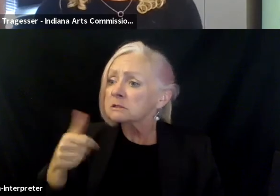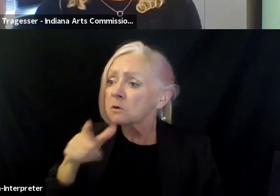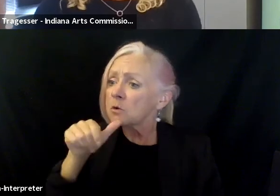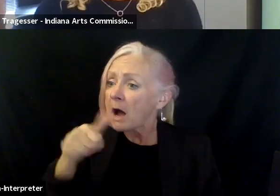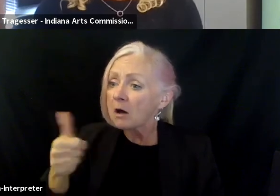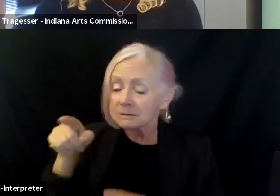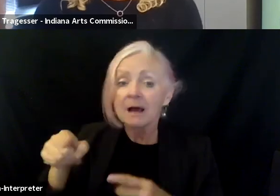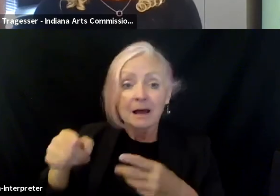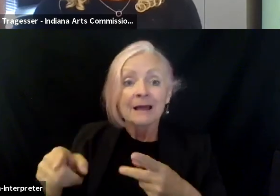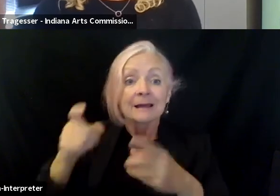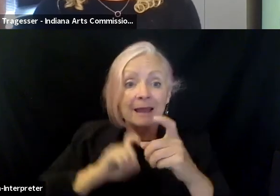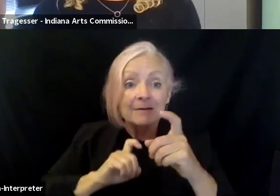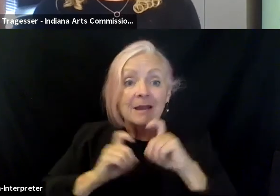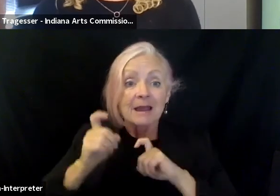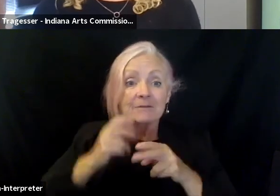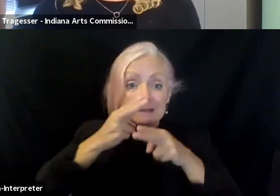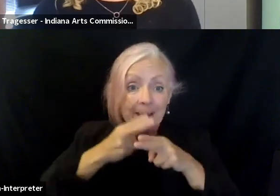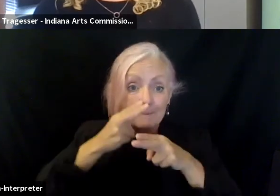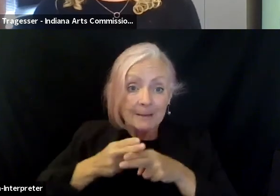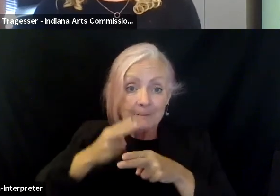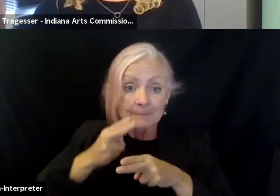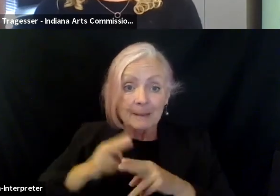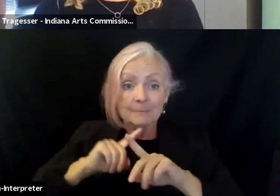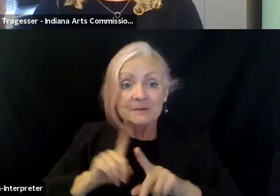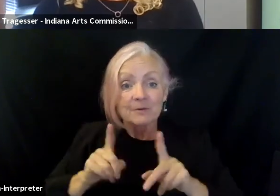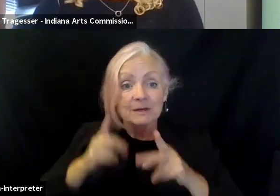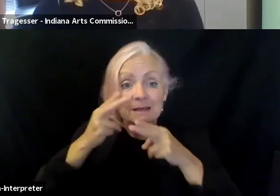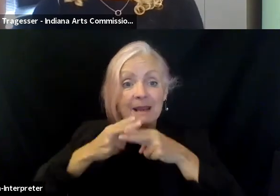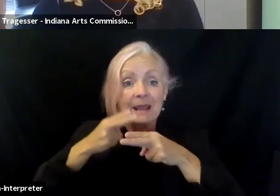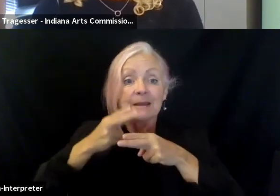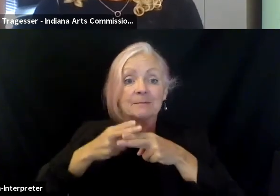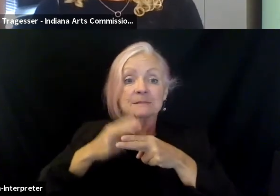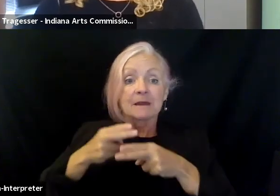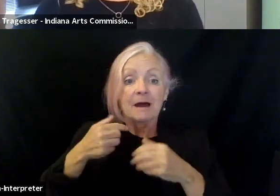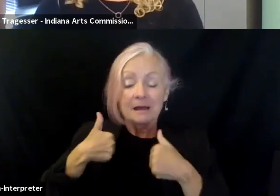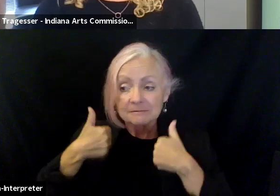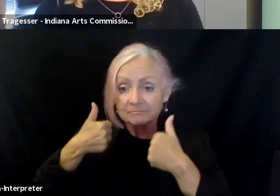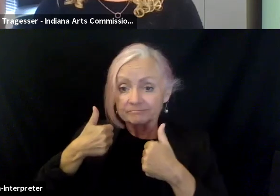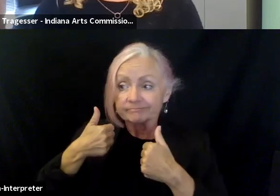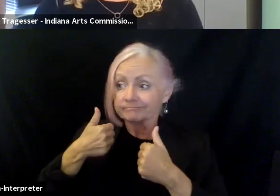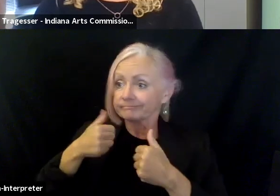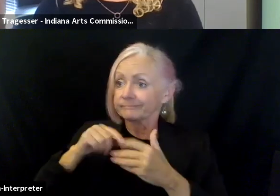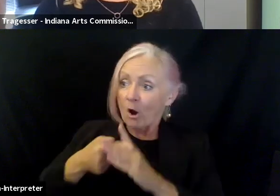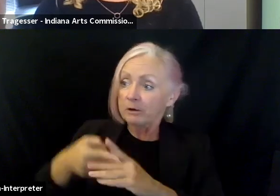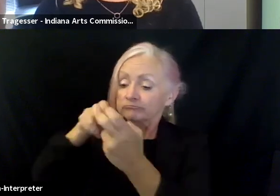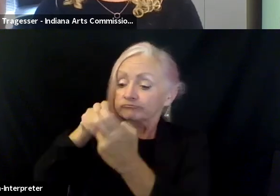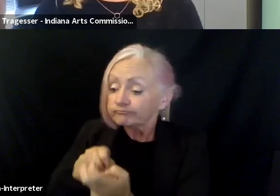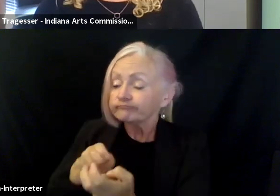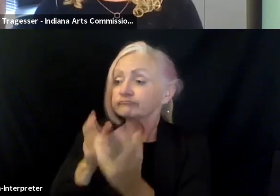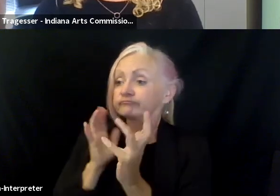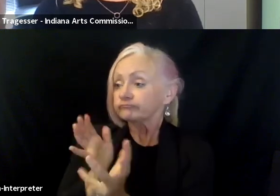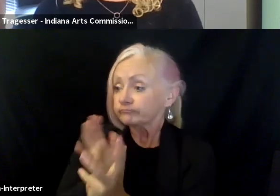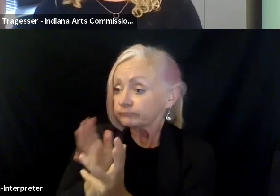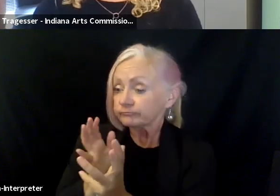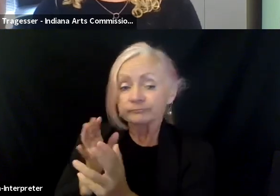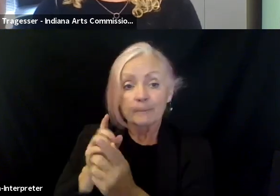talk to this person, this person, this person. And like he suggested, I just started meeting with everybody. And we had like a